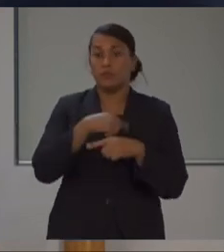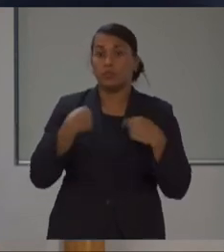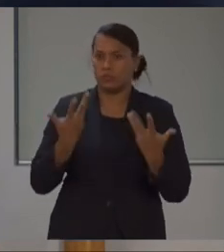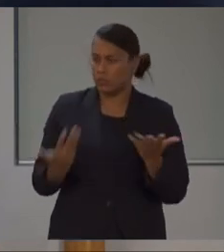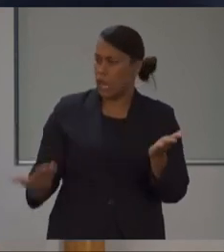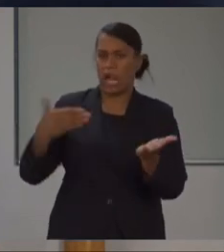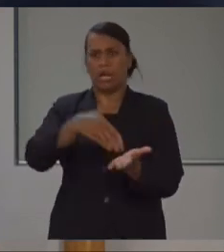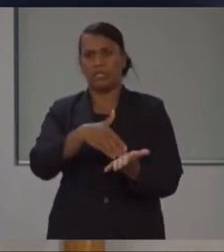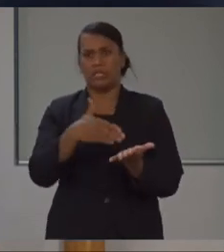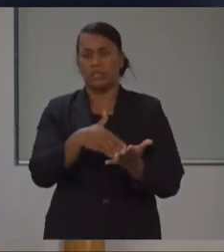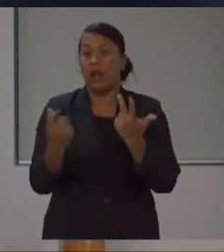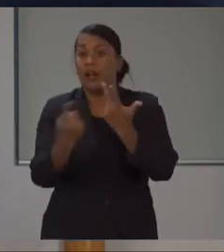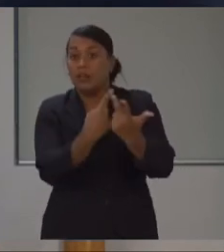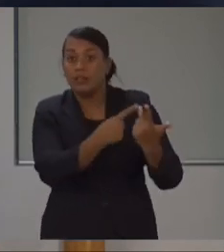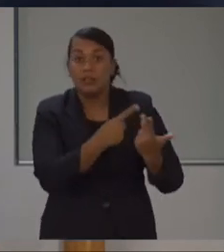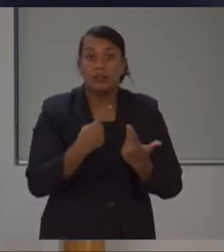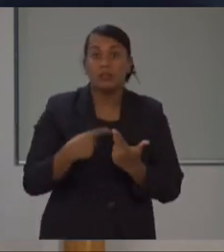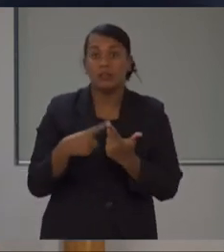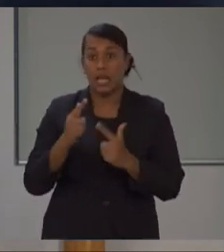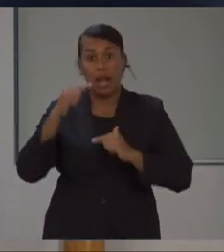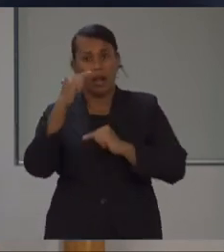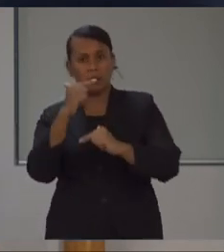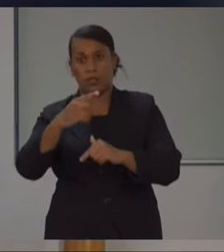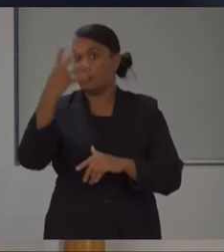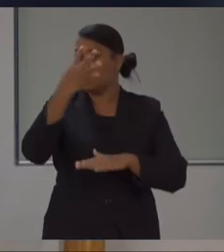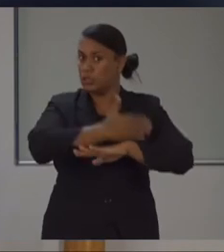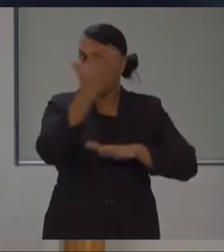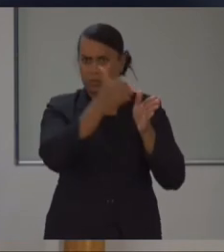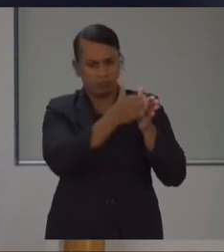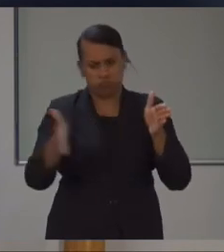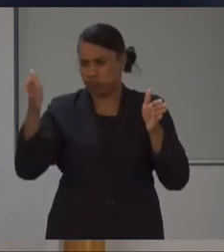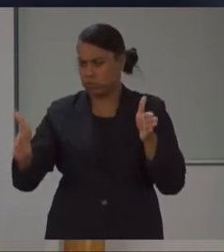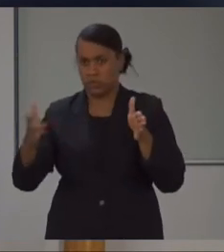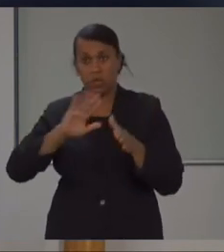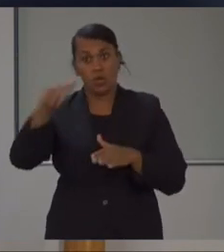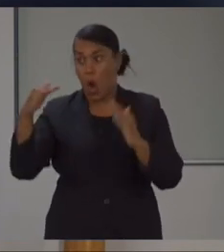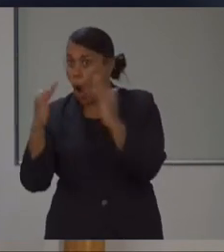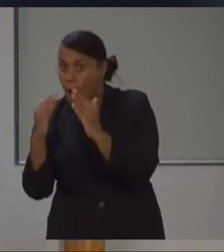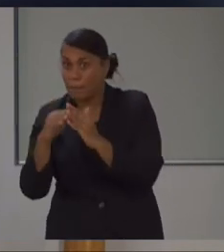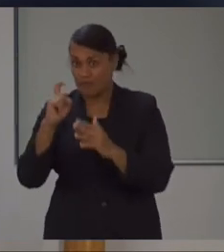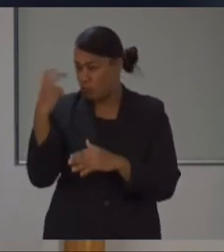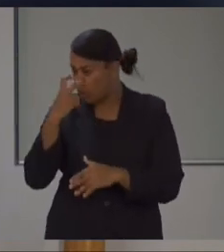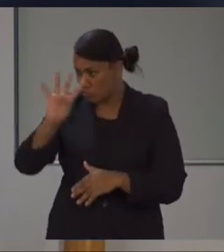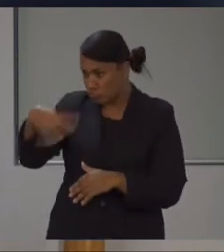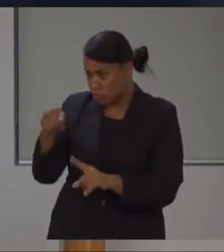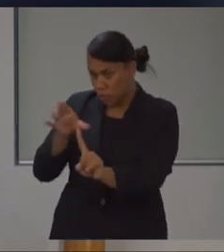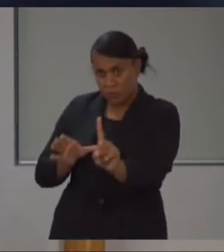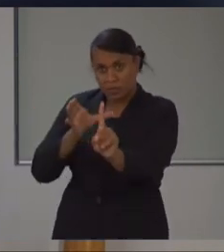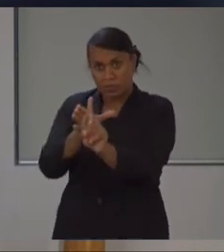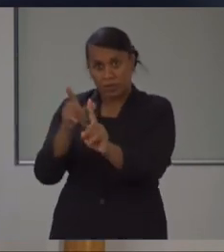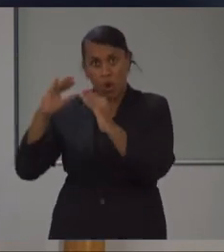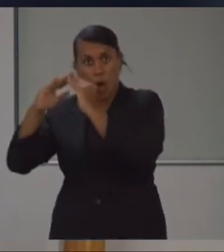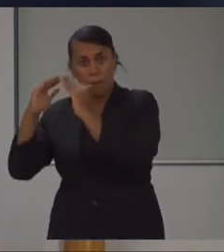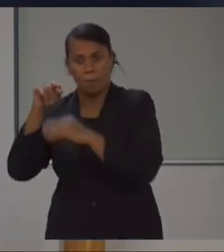them going home and having another 14-day home monitored isolation. And this is